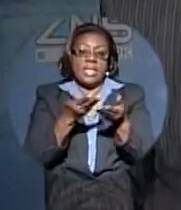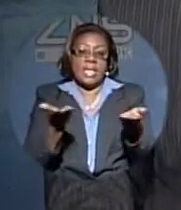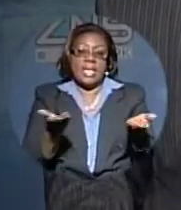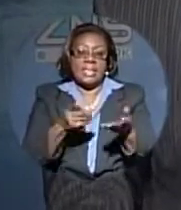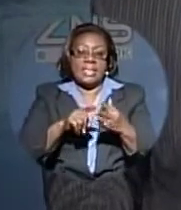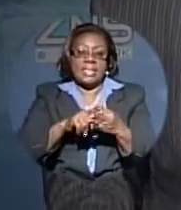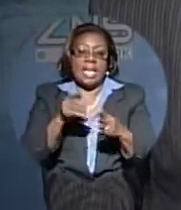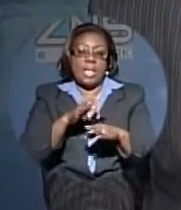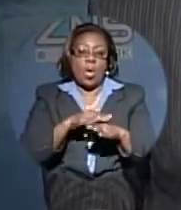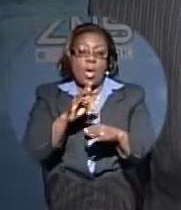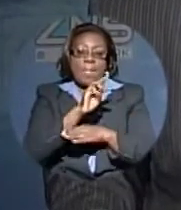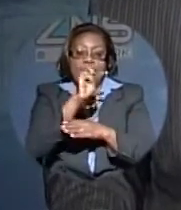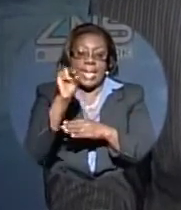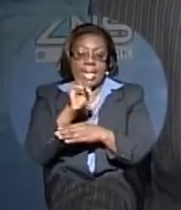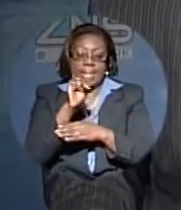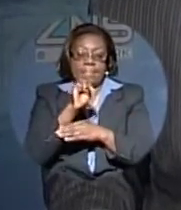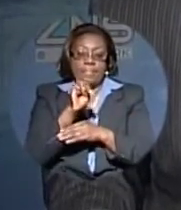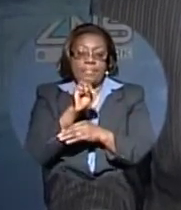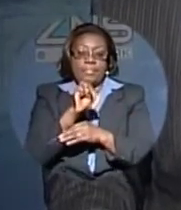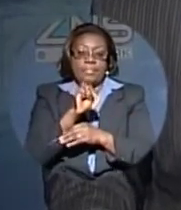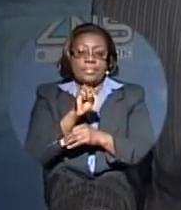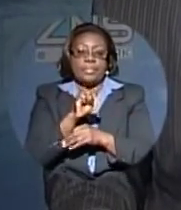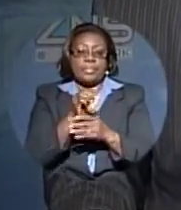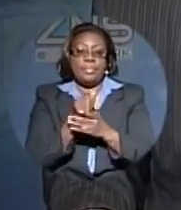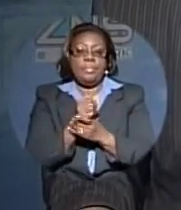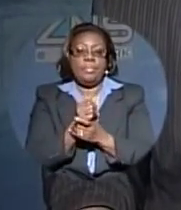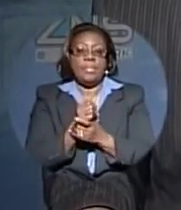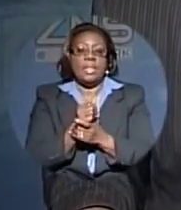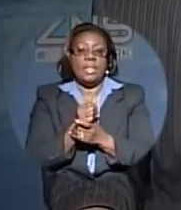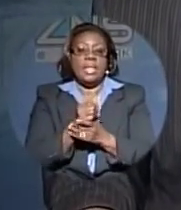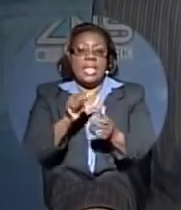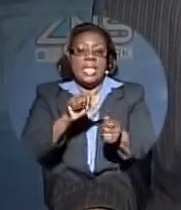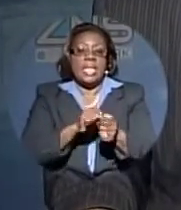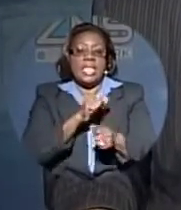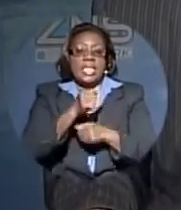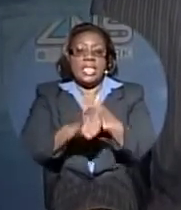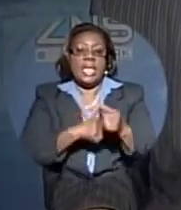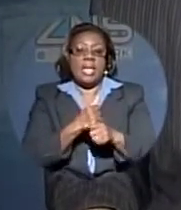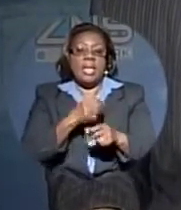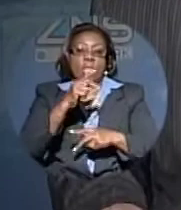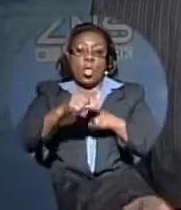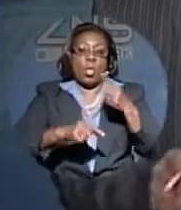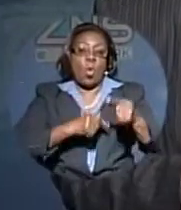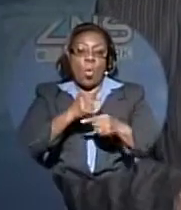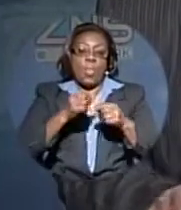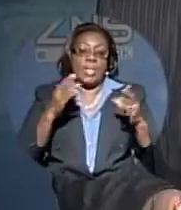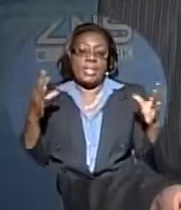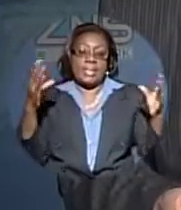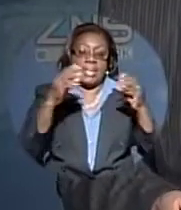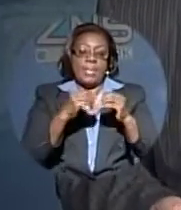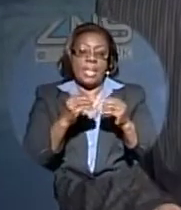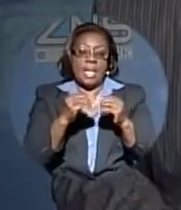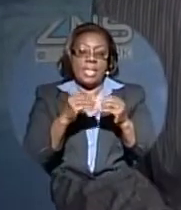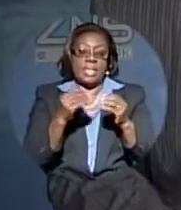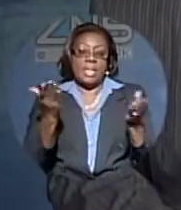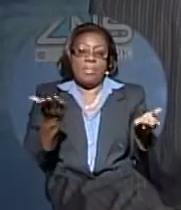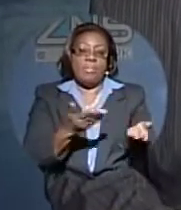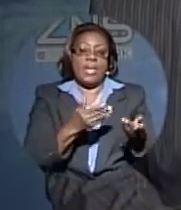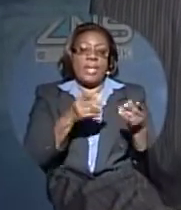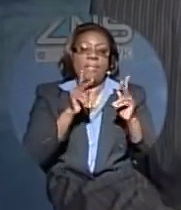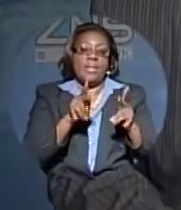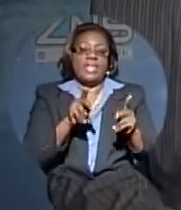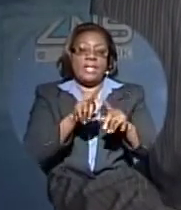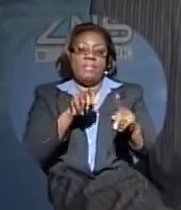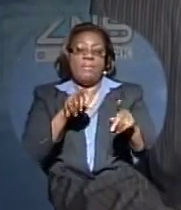develop leadership skills of individuals in various sectors. Each year, the global seminar attracts delegates from various countries